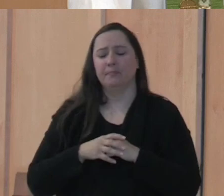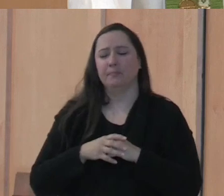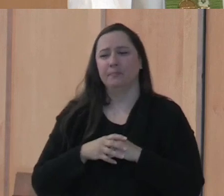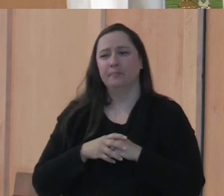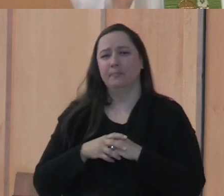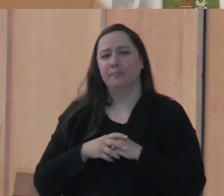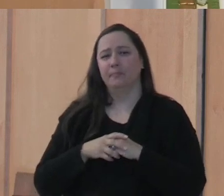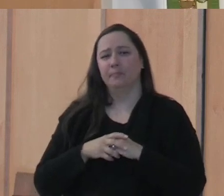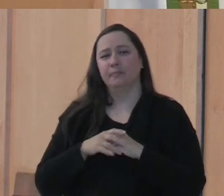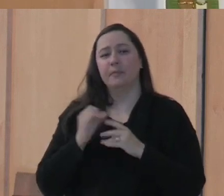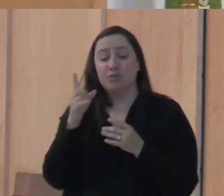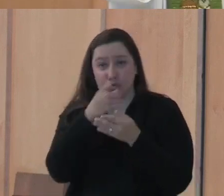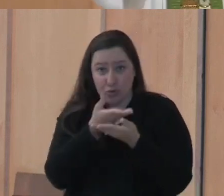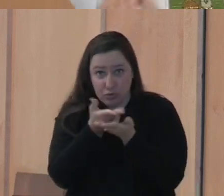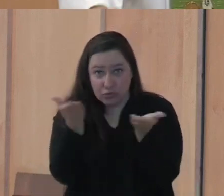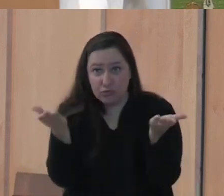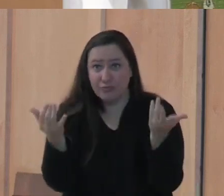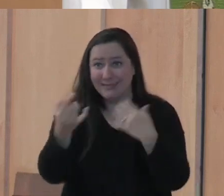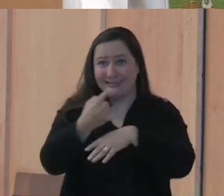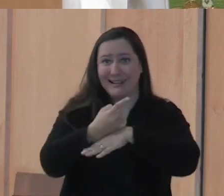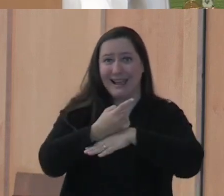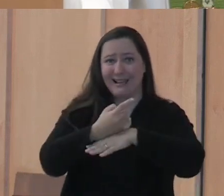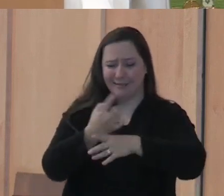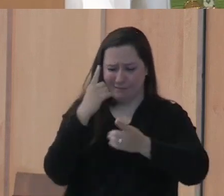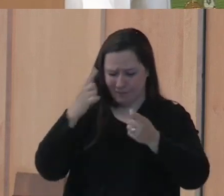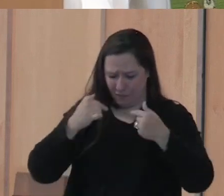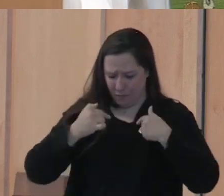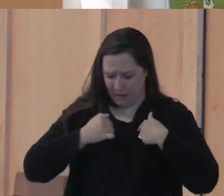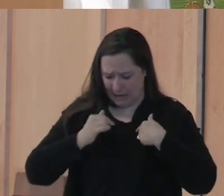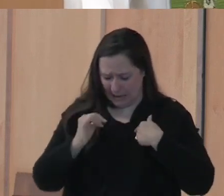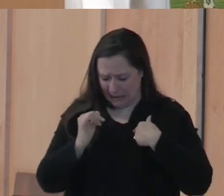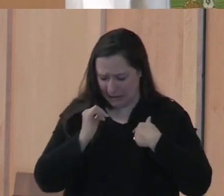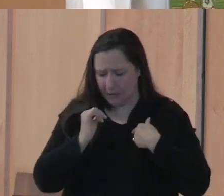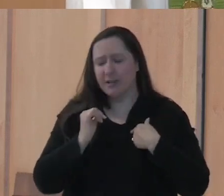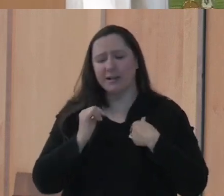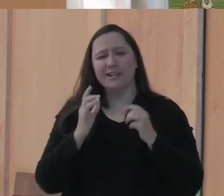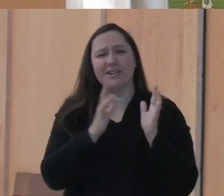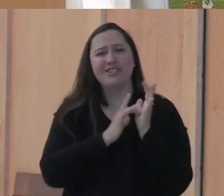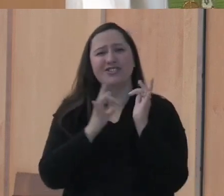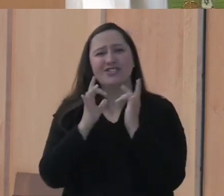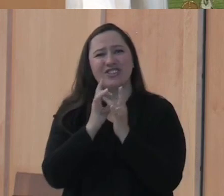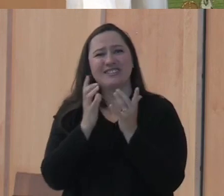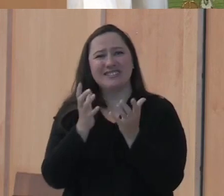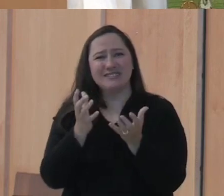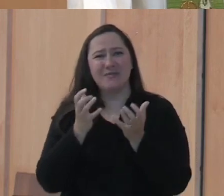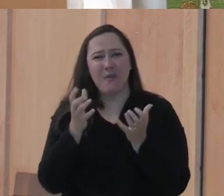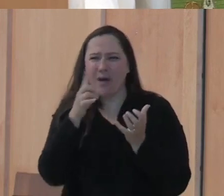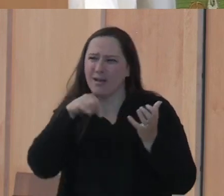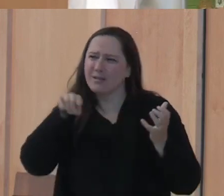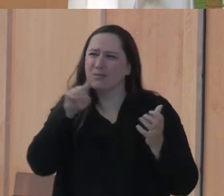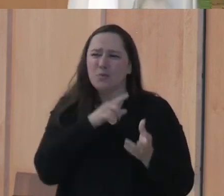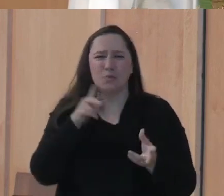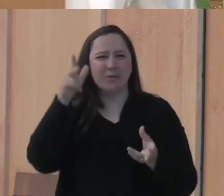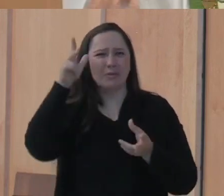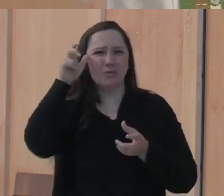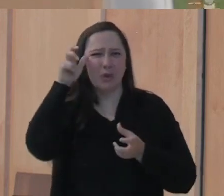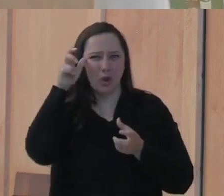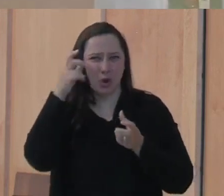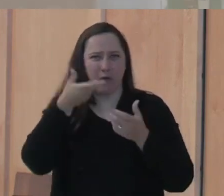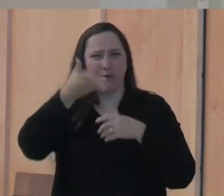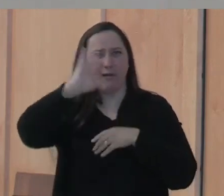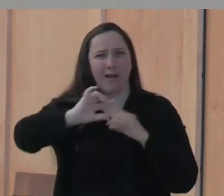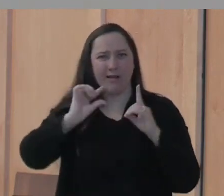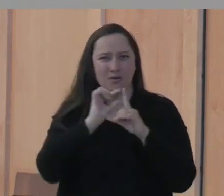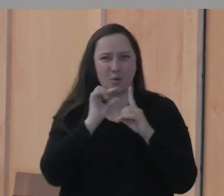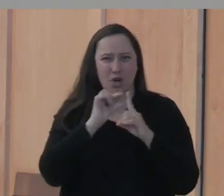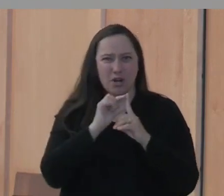And so to you today and to me Jesus' desire is that you would hear the word of God. If you've got